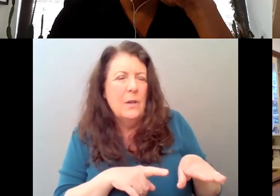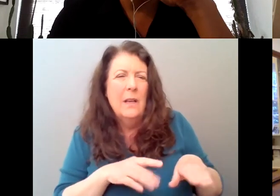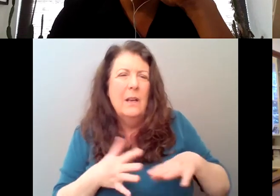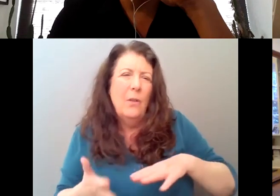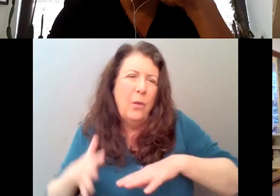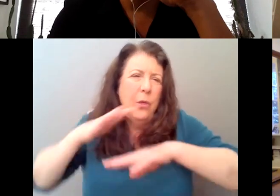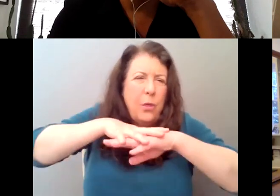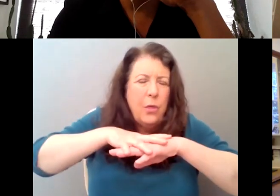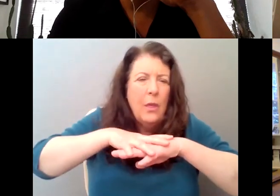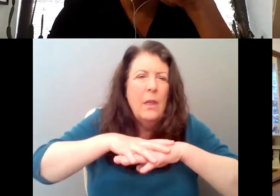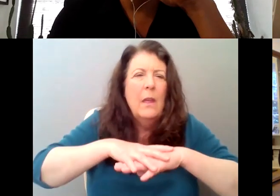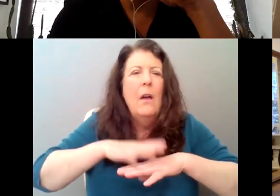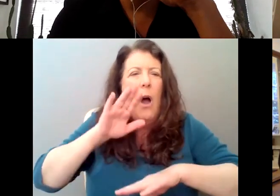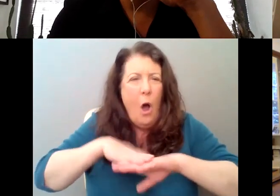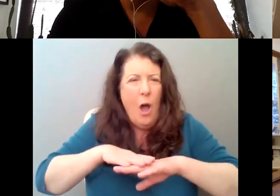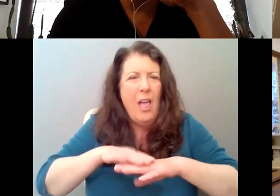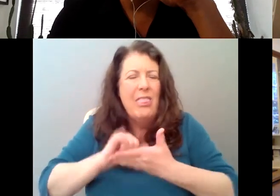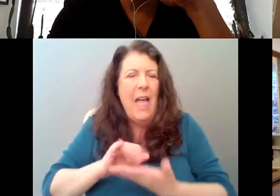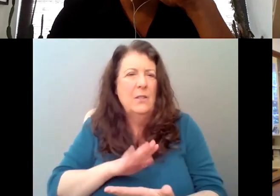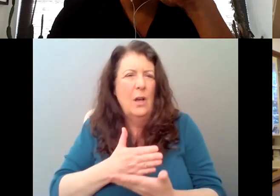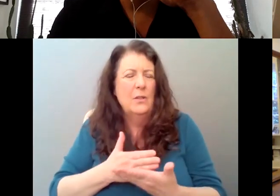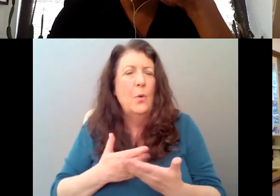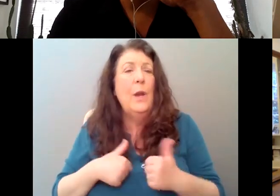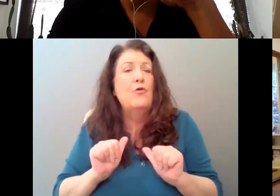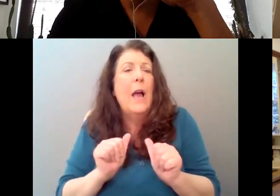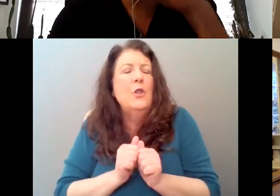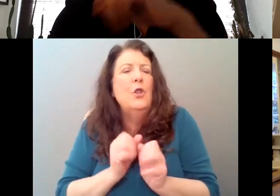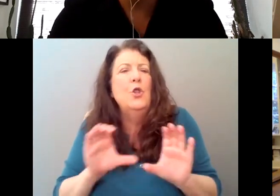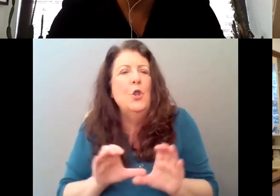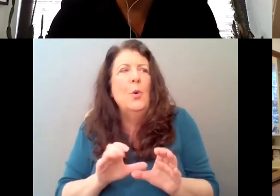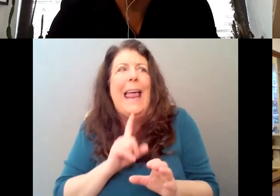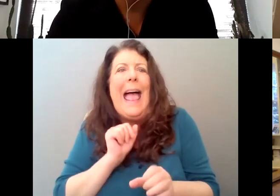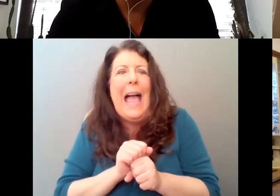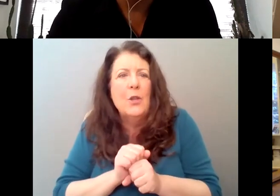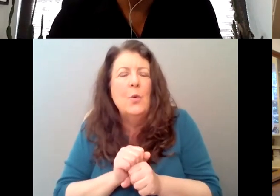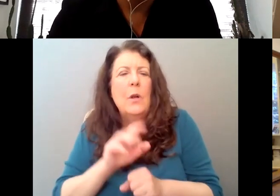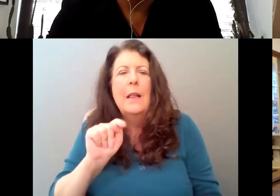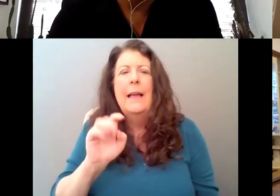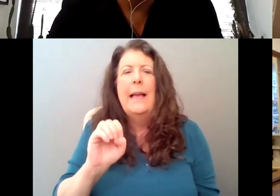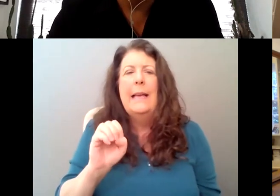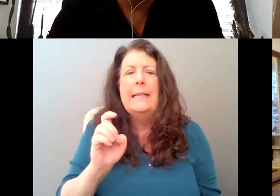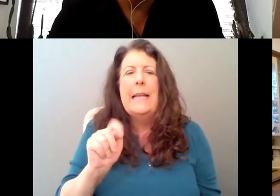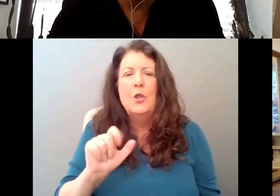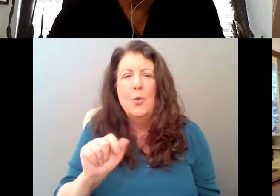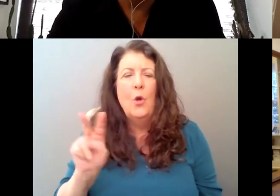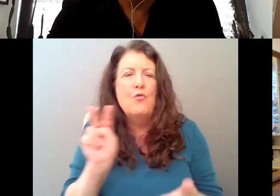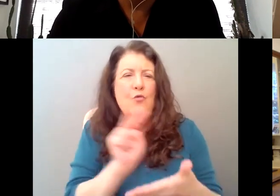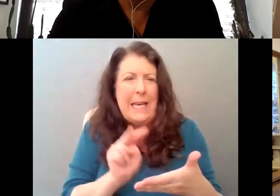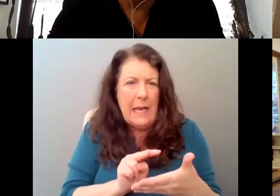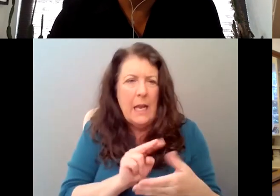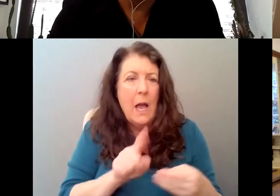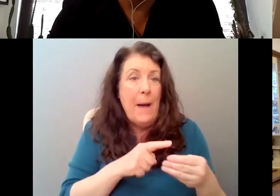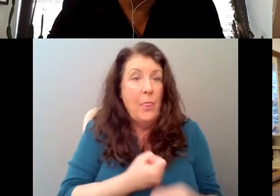textual reading of the poetry and the literary critiques around it, um, at,